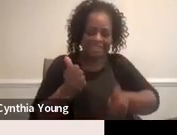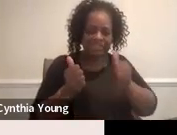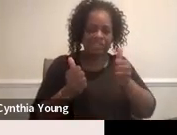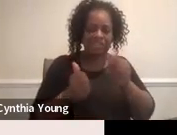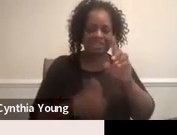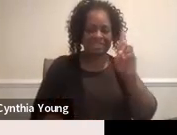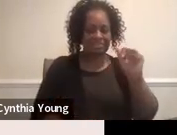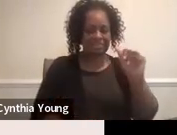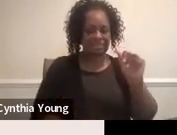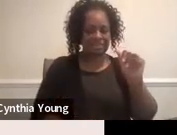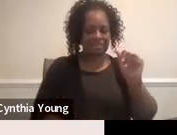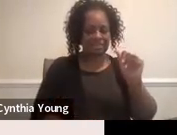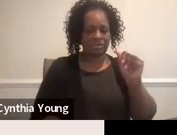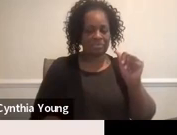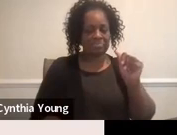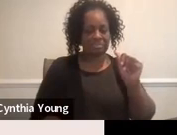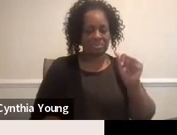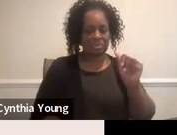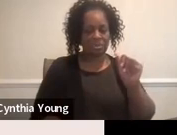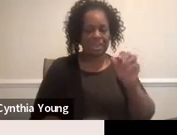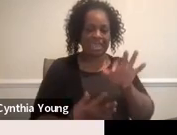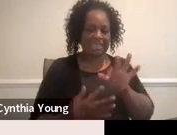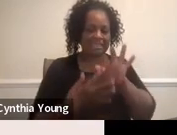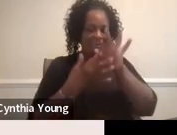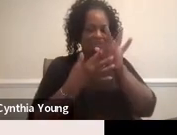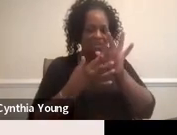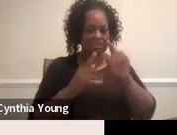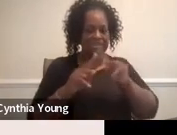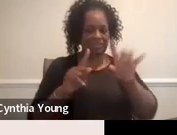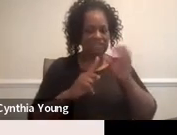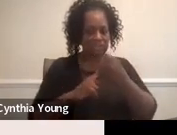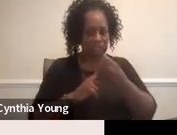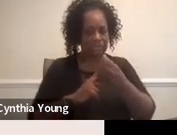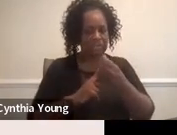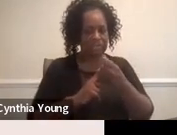disability category. So this compares